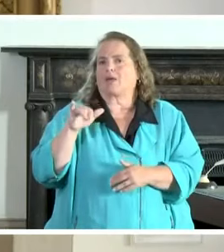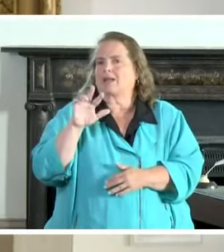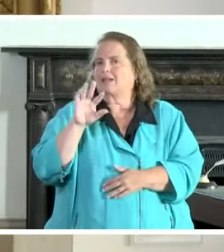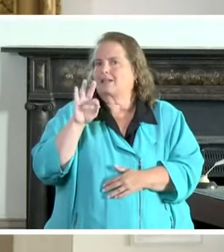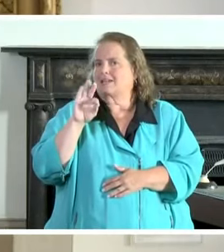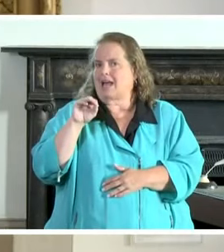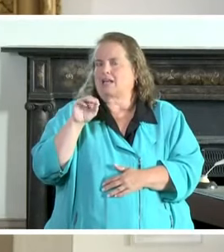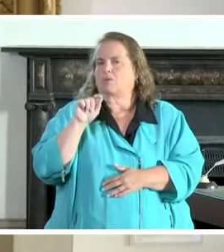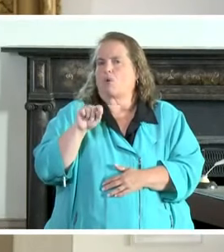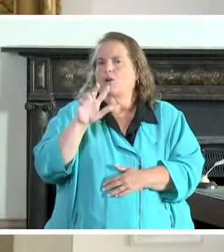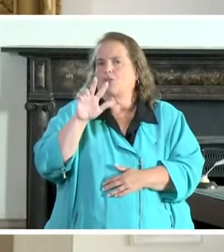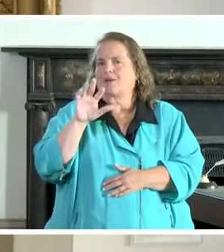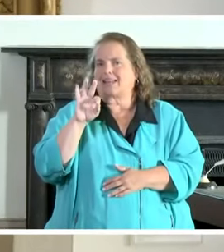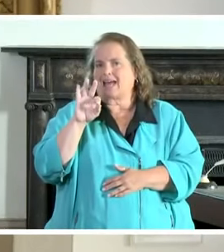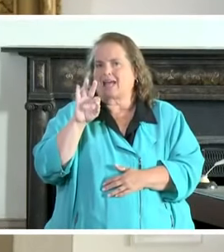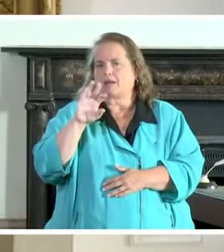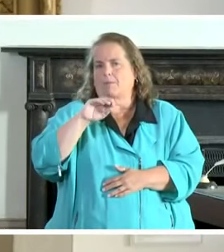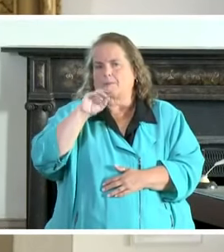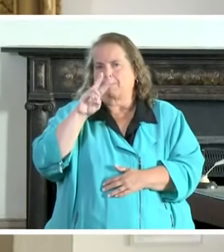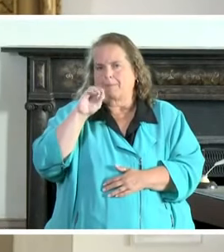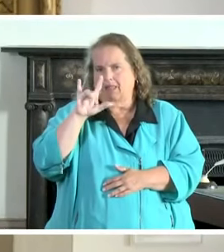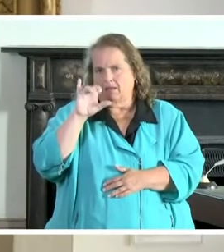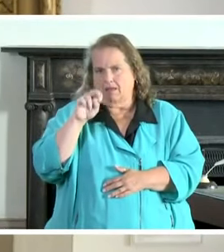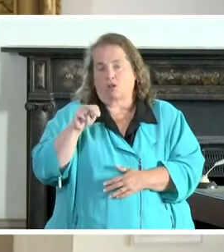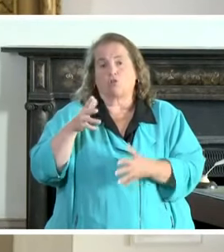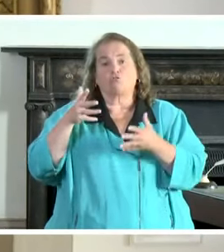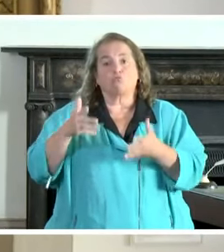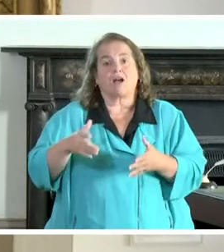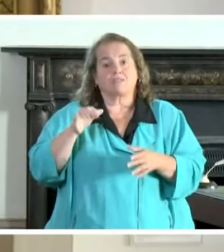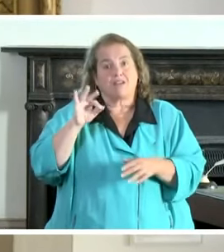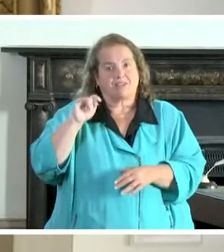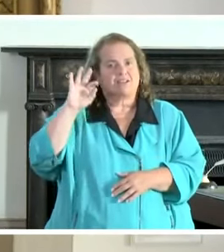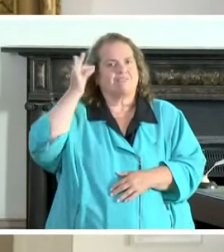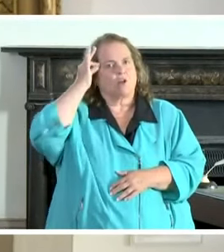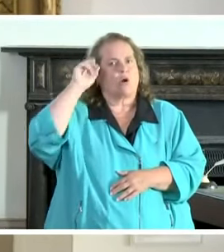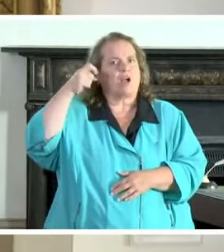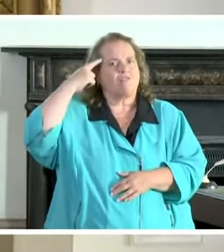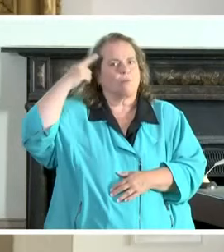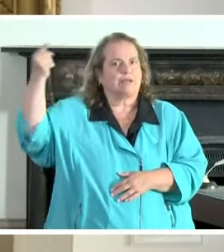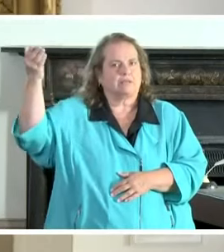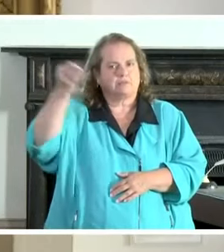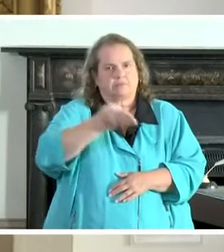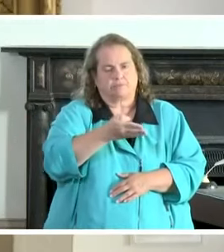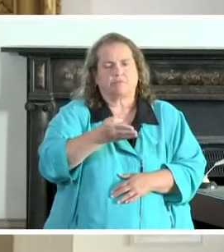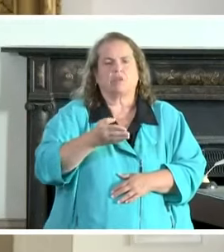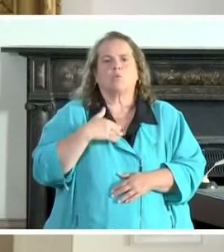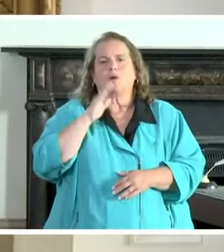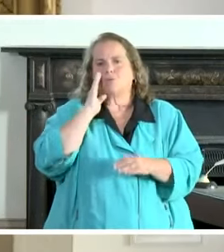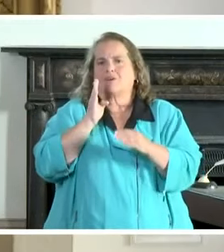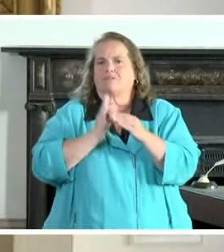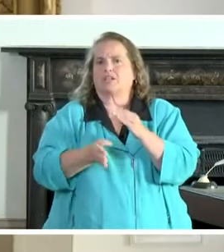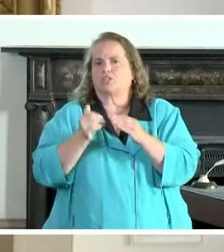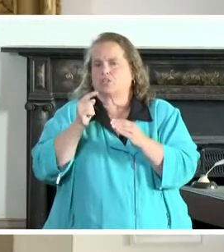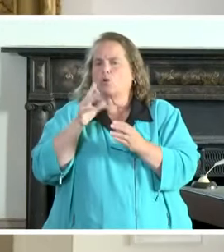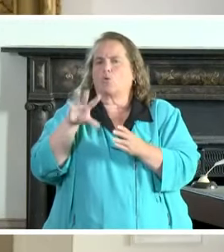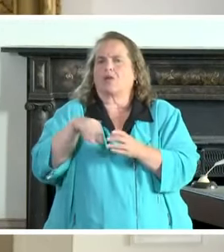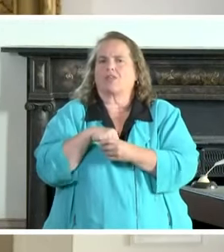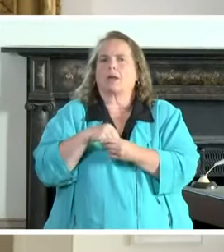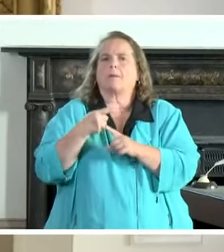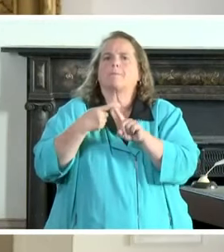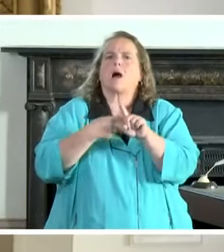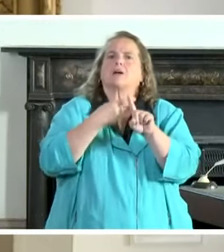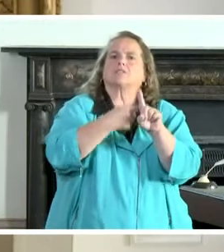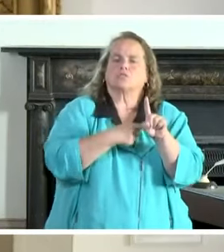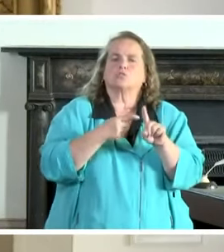with the rest of that settlement coming from the federal government we're going to be able to do it all over a matter of months providing much needed